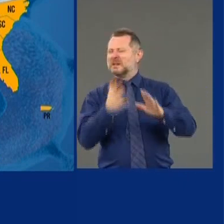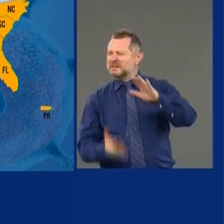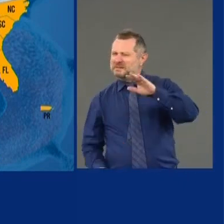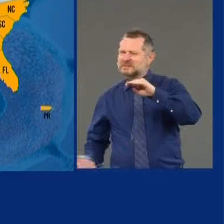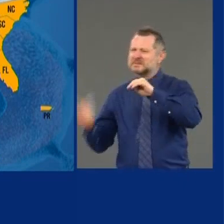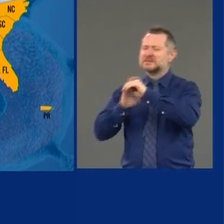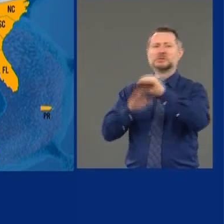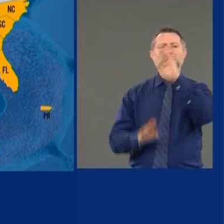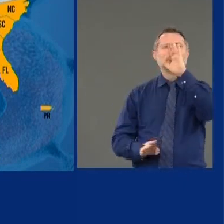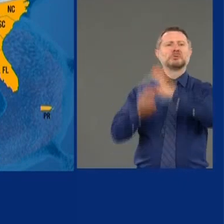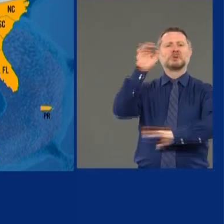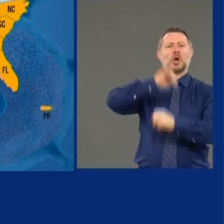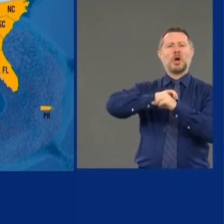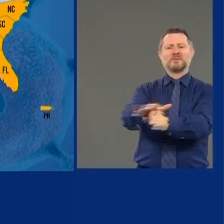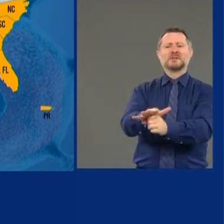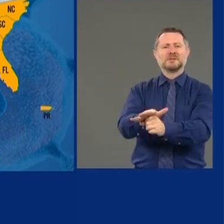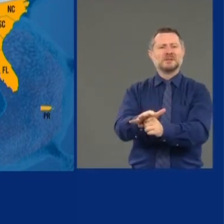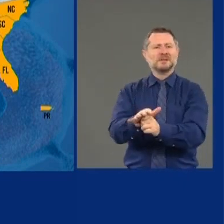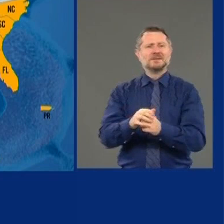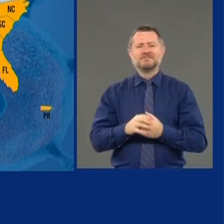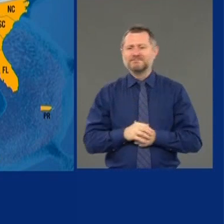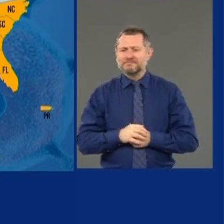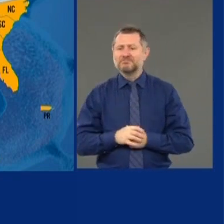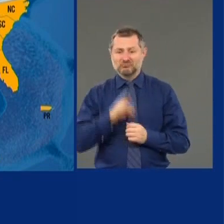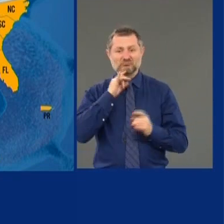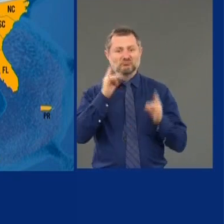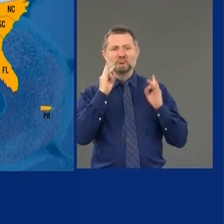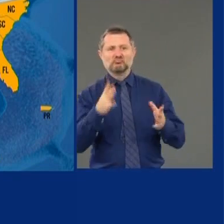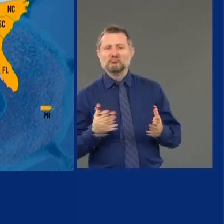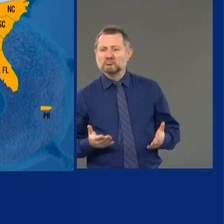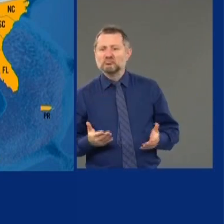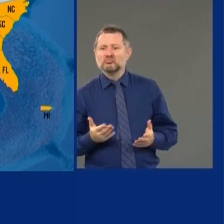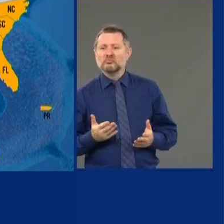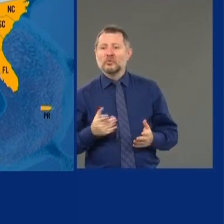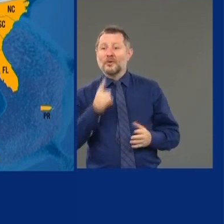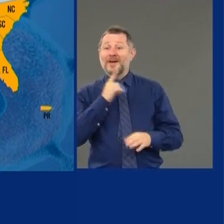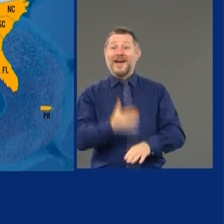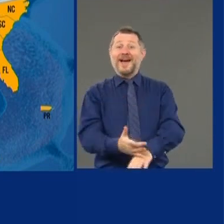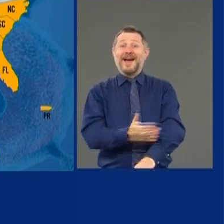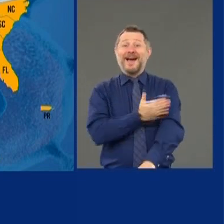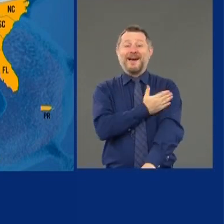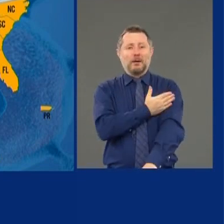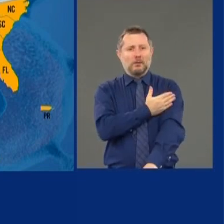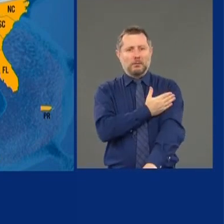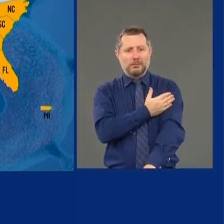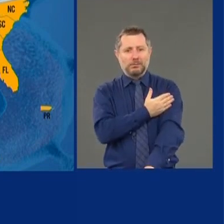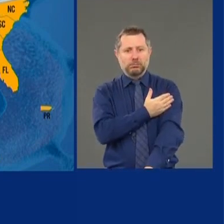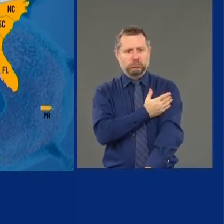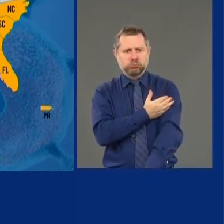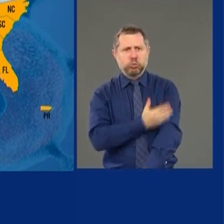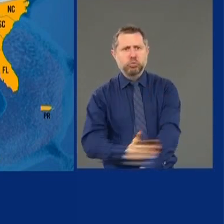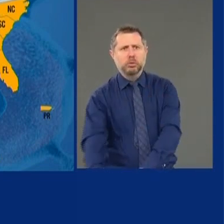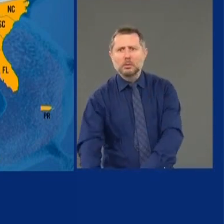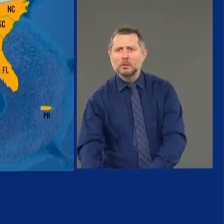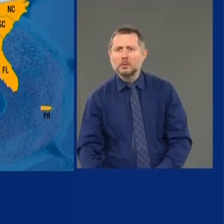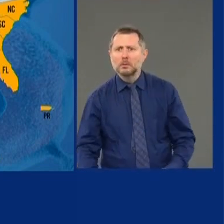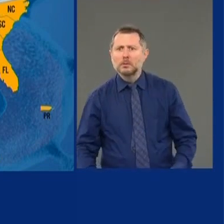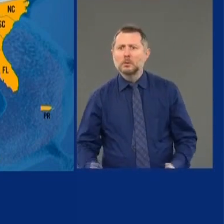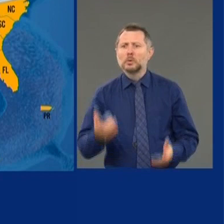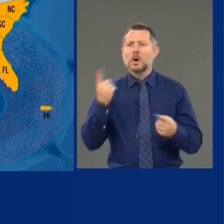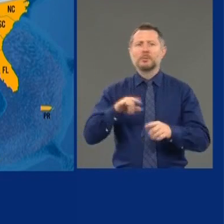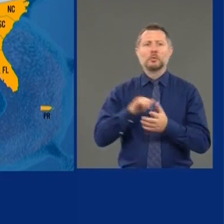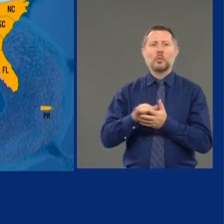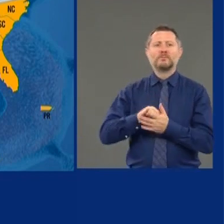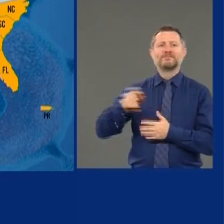It's a dramatic national turnaround. We are the exception here in New